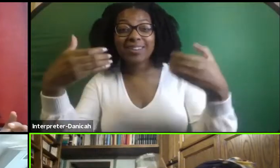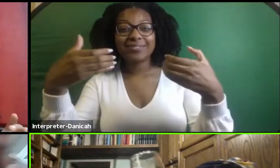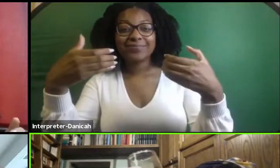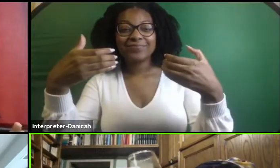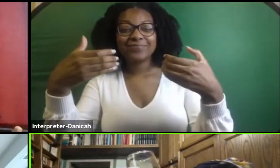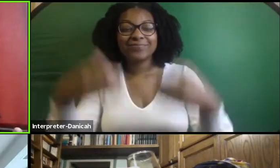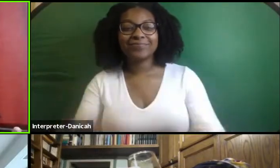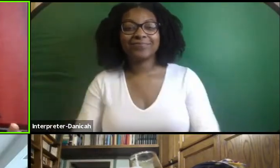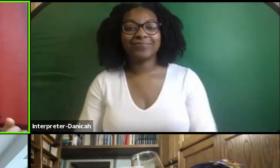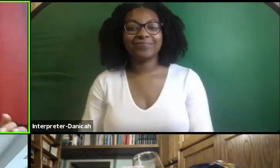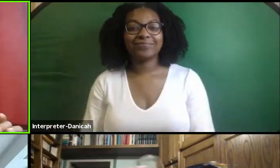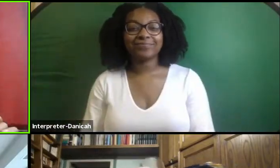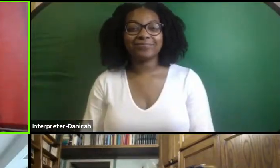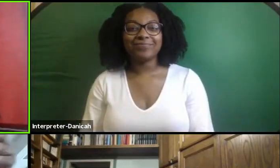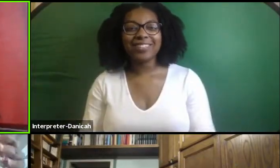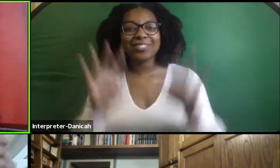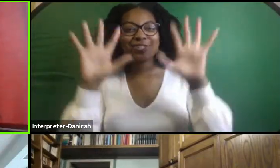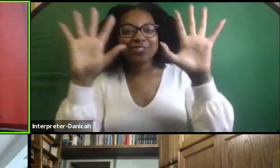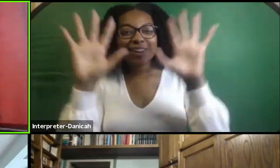Let me do a shout out.